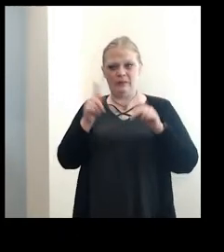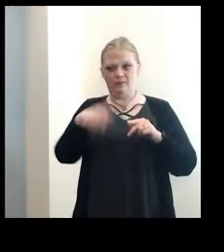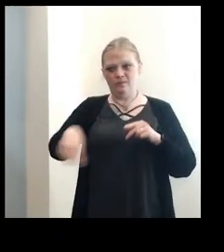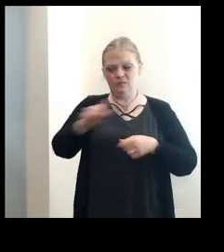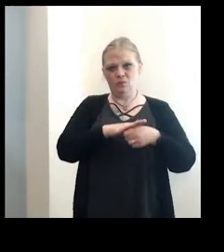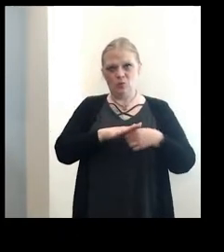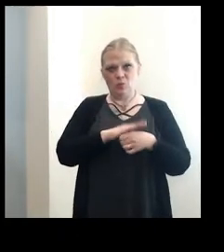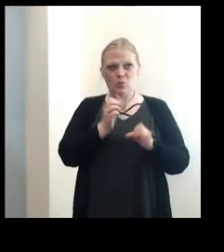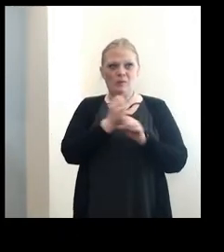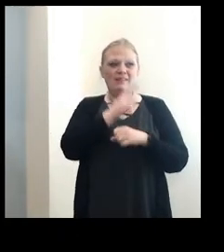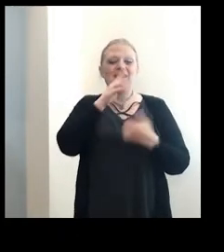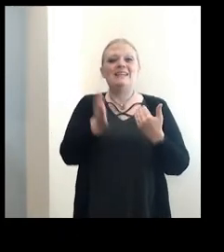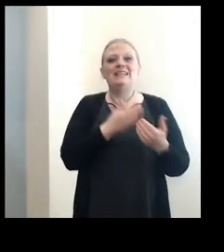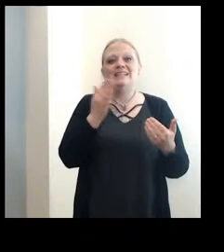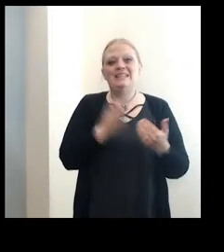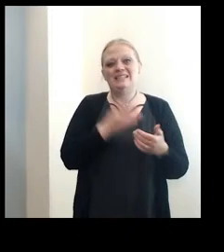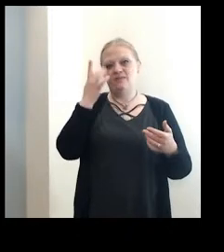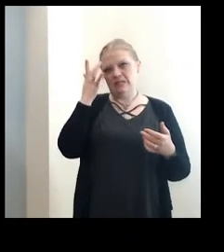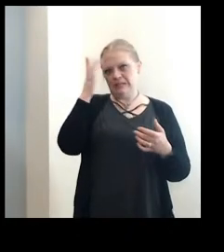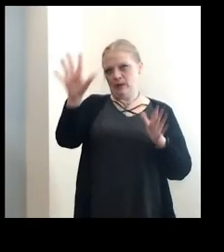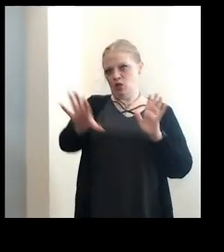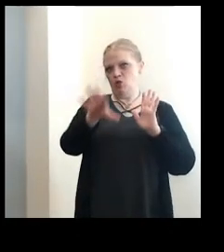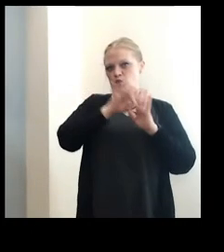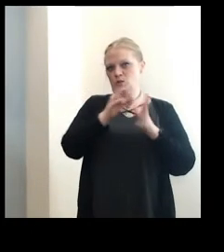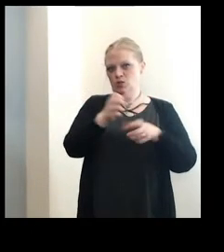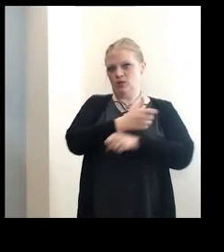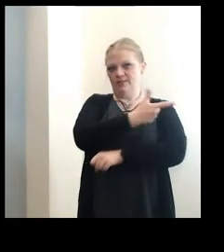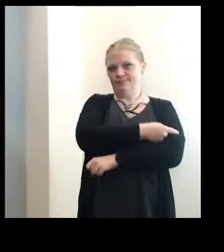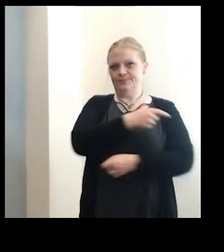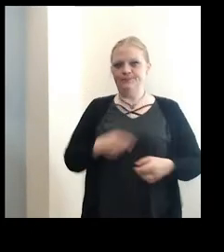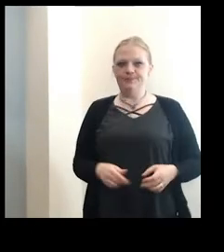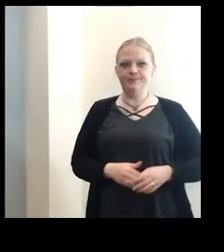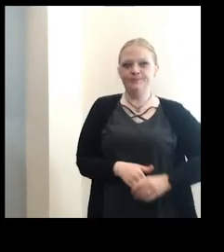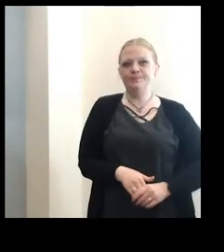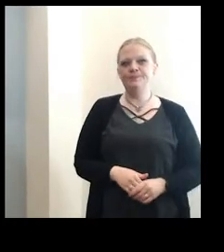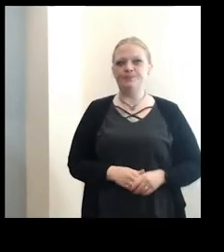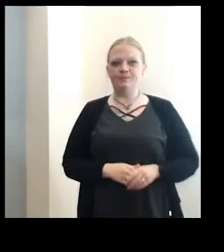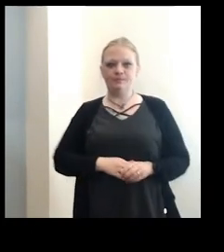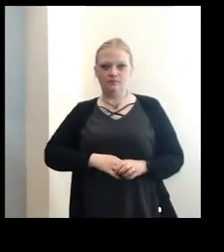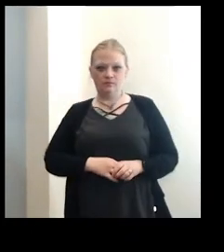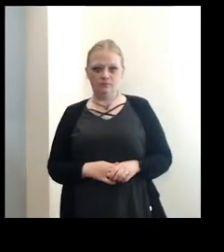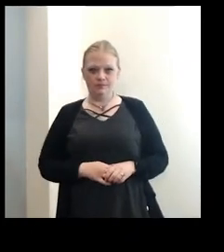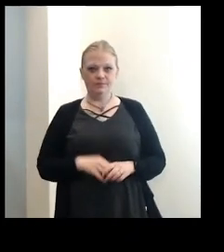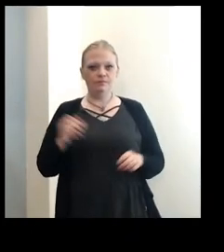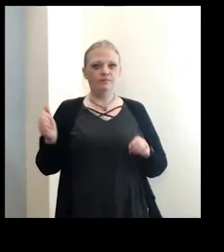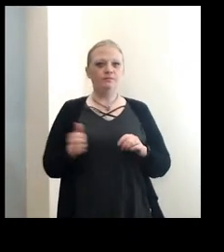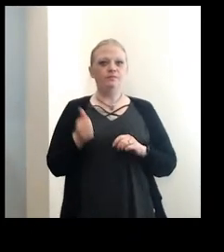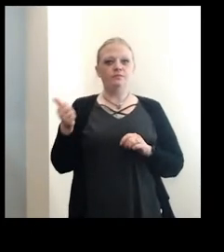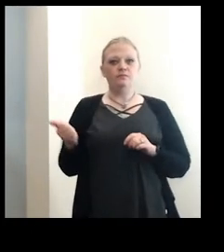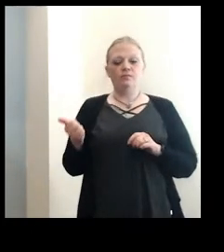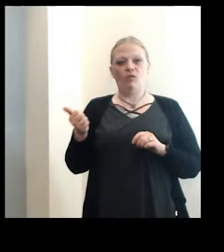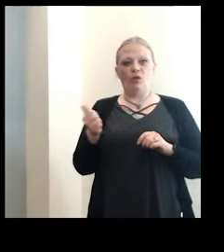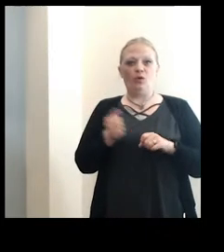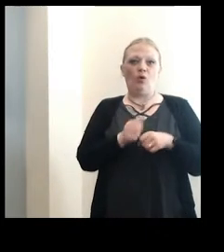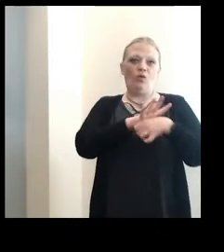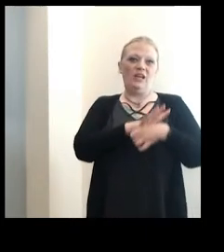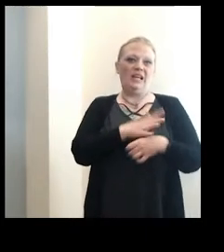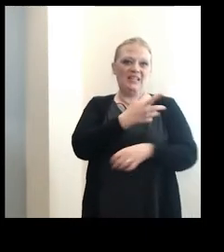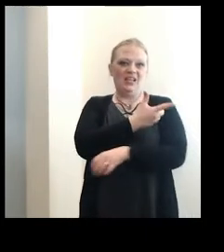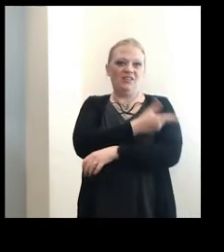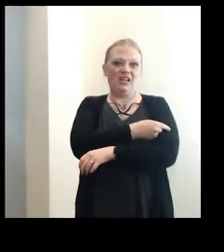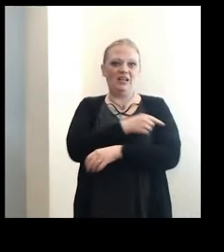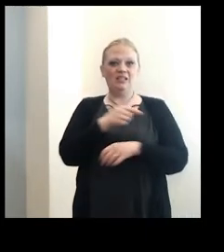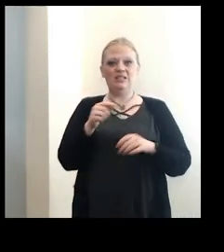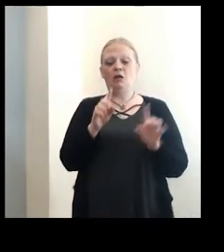make it easy for them to make a smart choice and get vaccinated. So, um, just some other, uh, COVID-19 vaccine